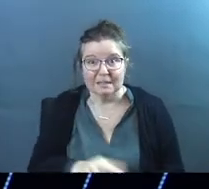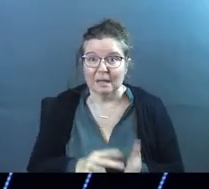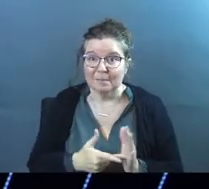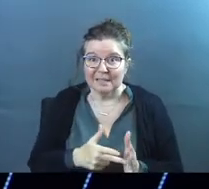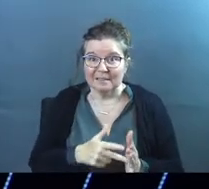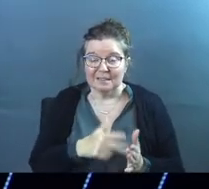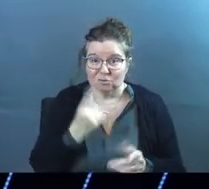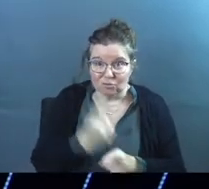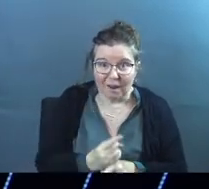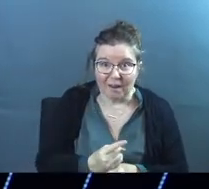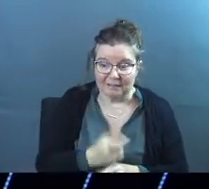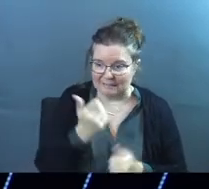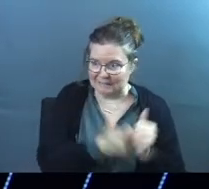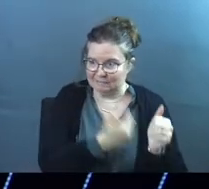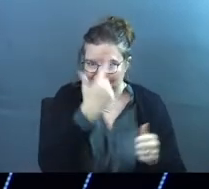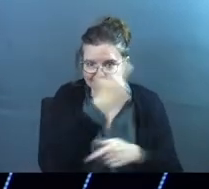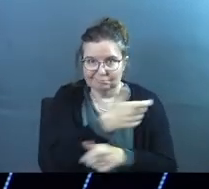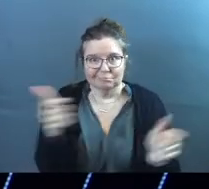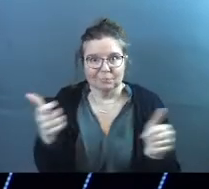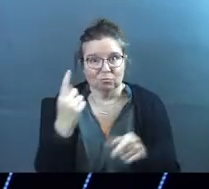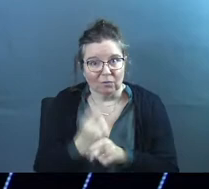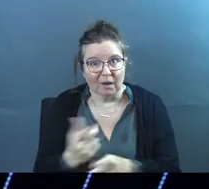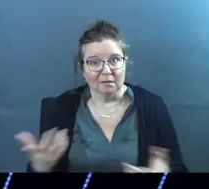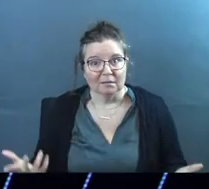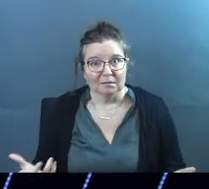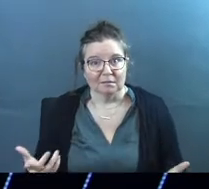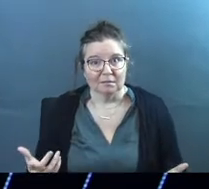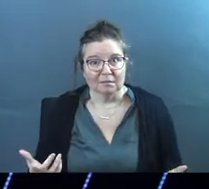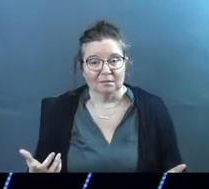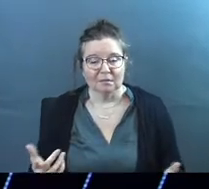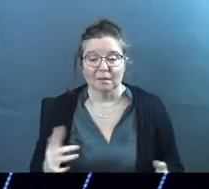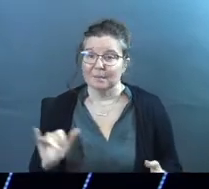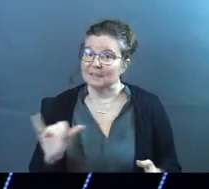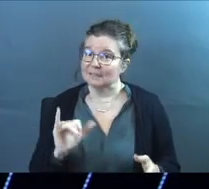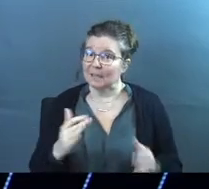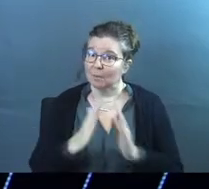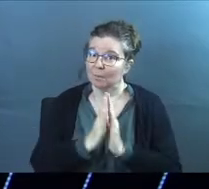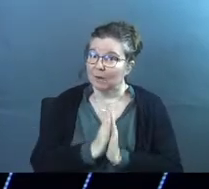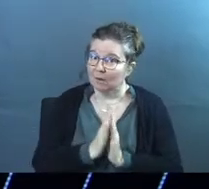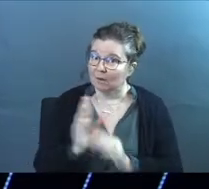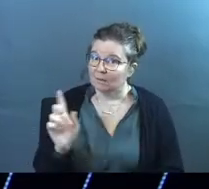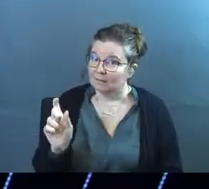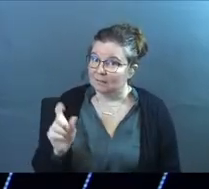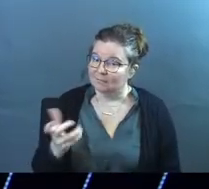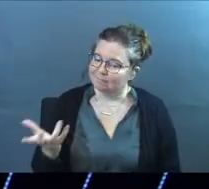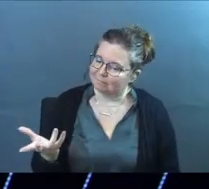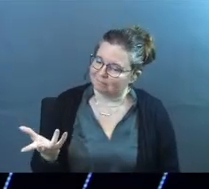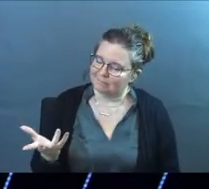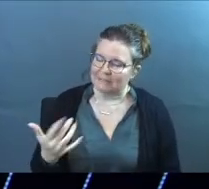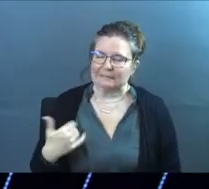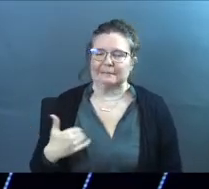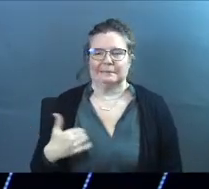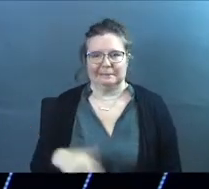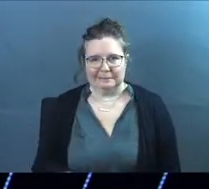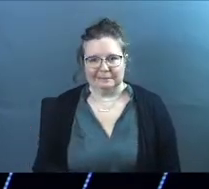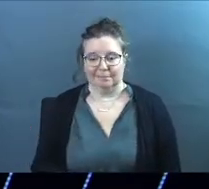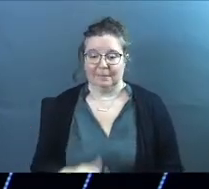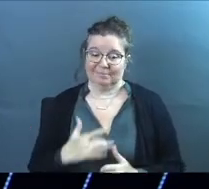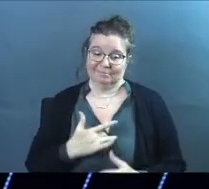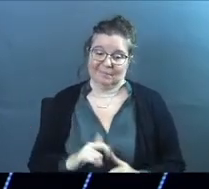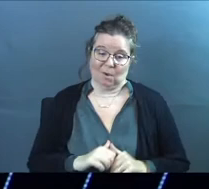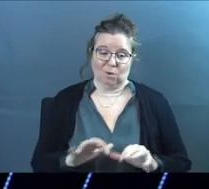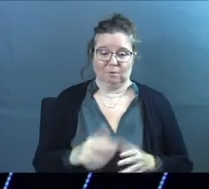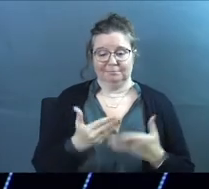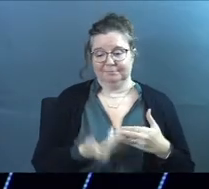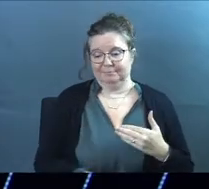Does it mean it's not necessary? I mean, to each their own sometimes, right? But is that the same with prayer? Can we just, it's just how I do it.